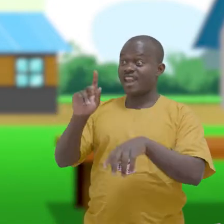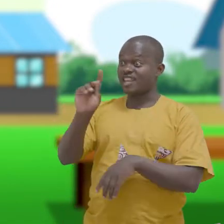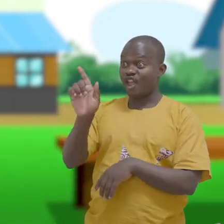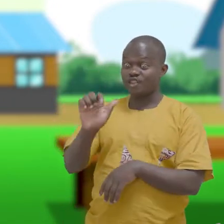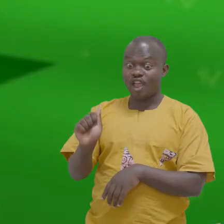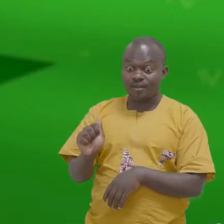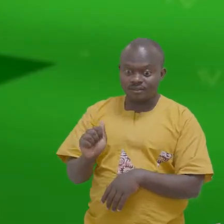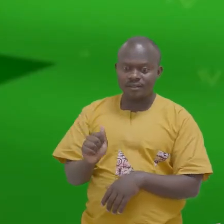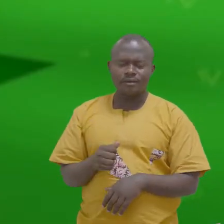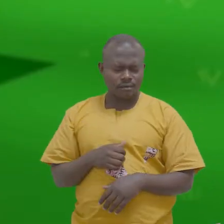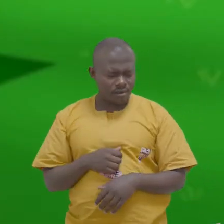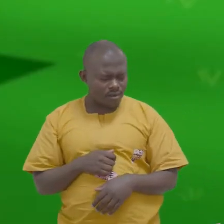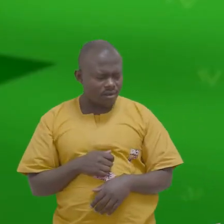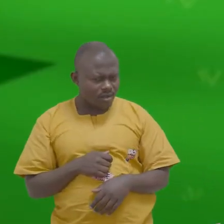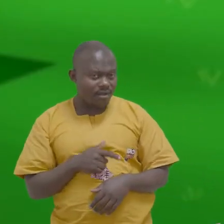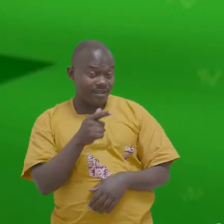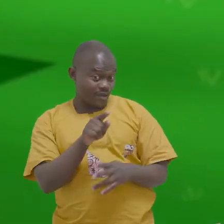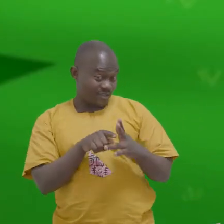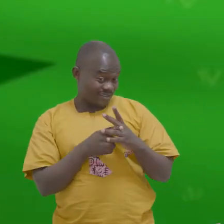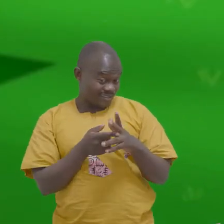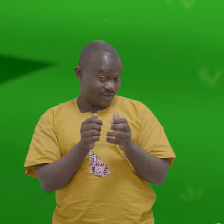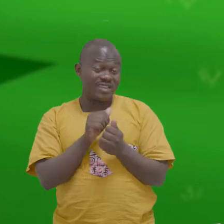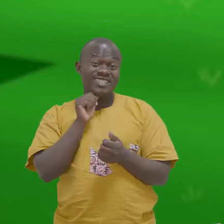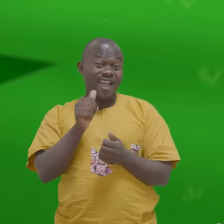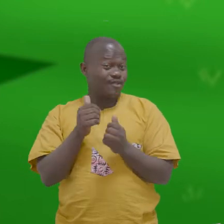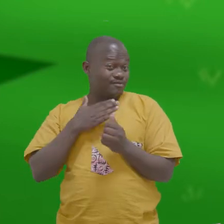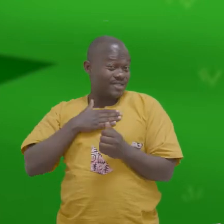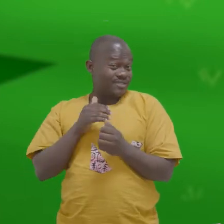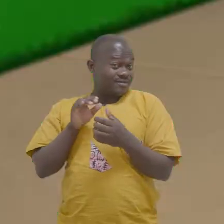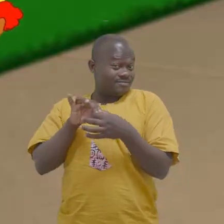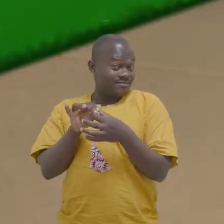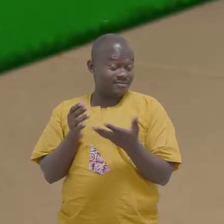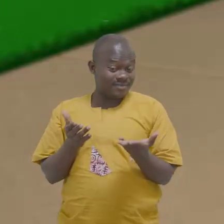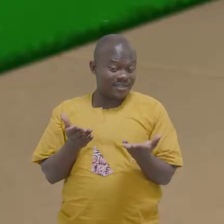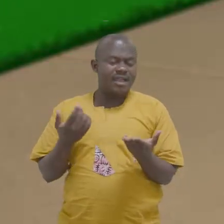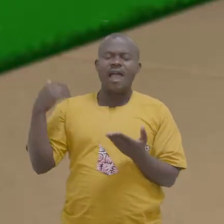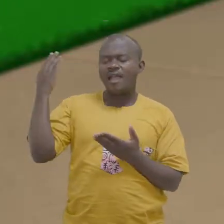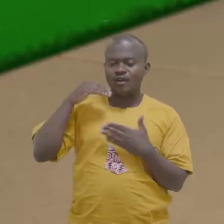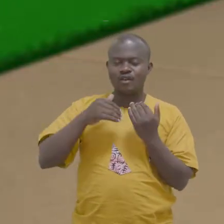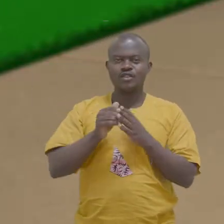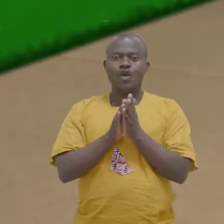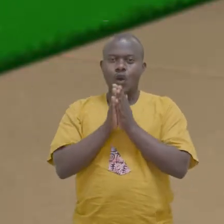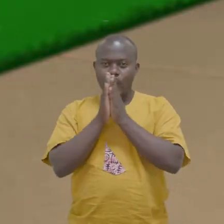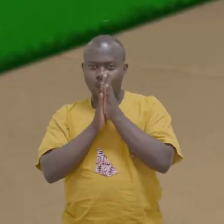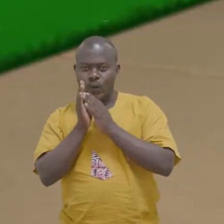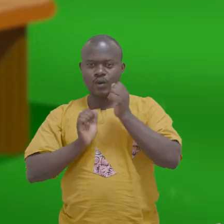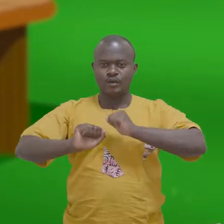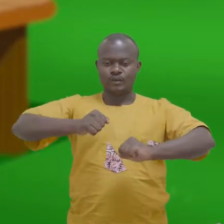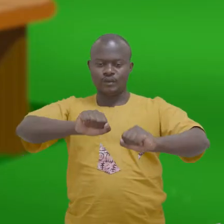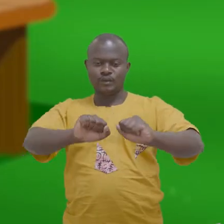Keza Oh, you started without me I was warming up